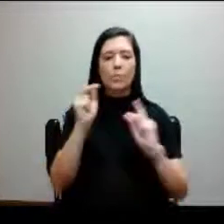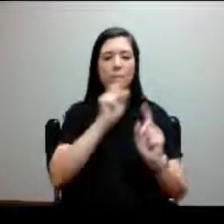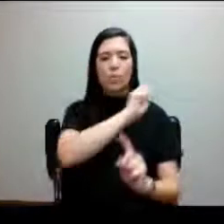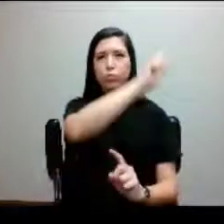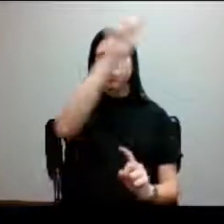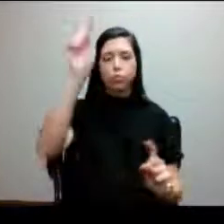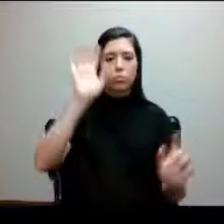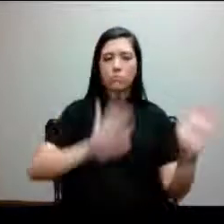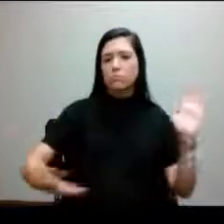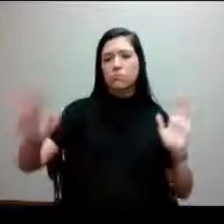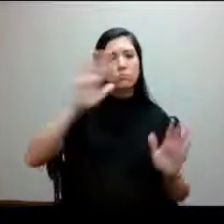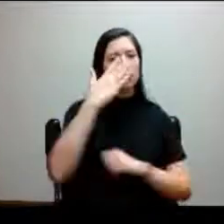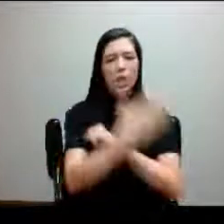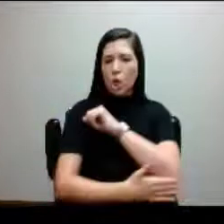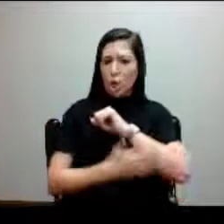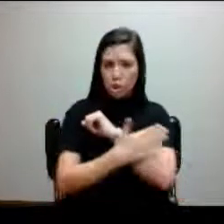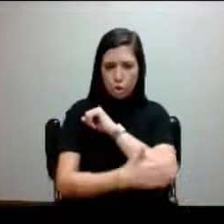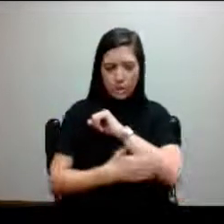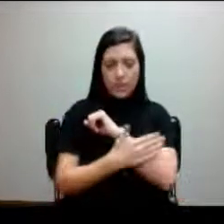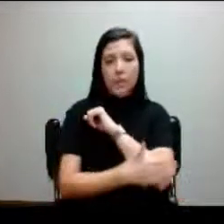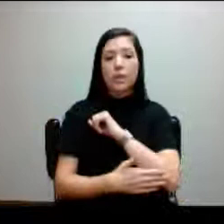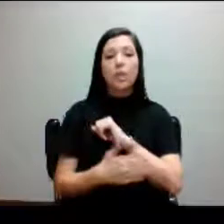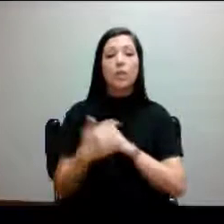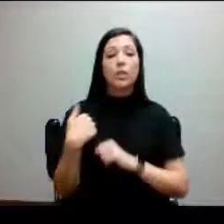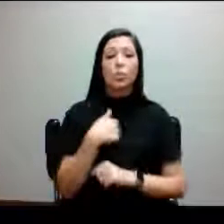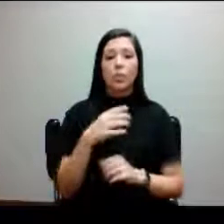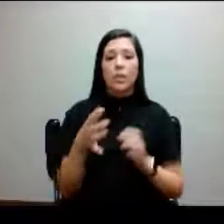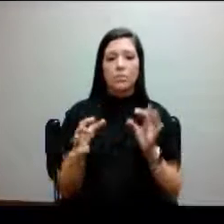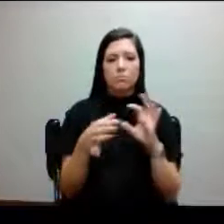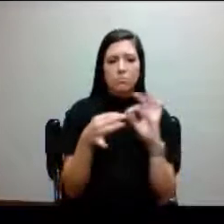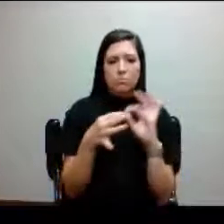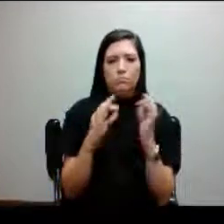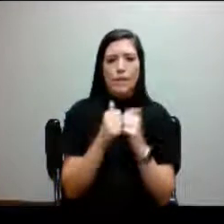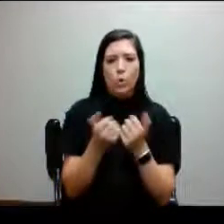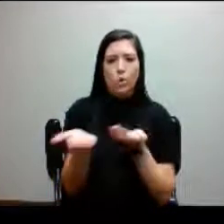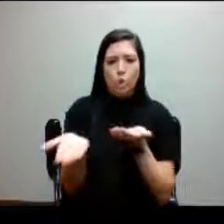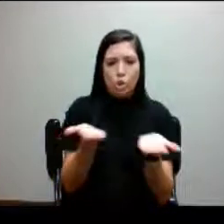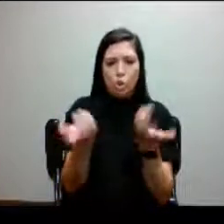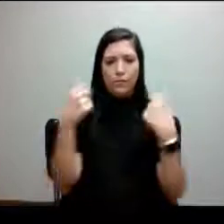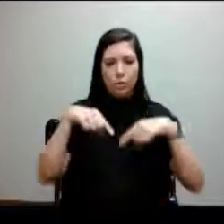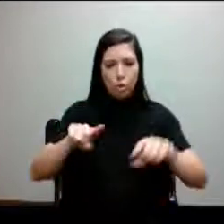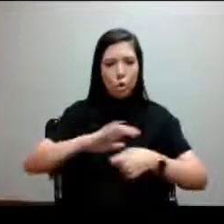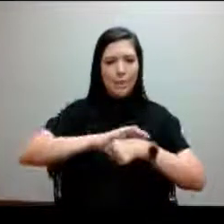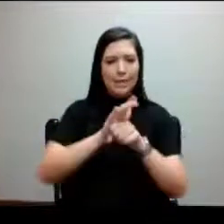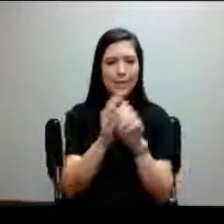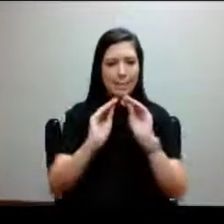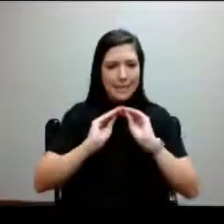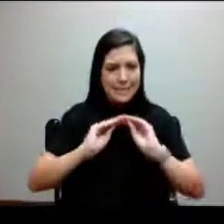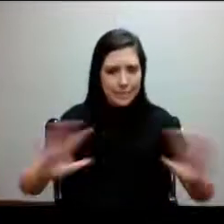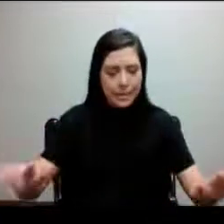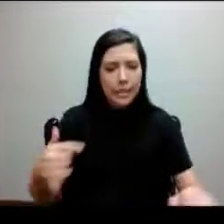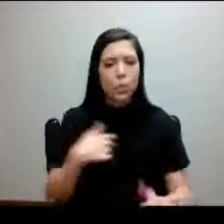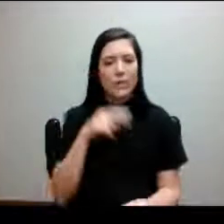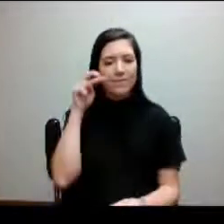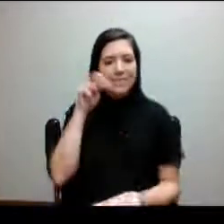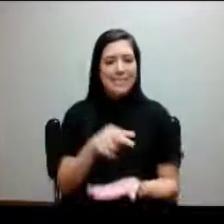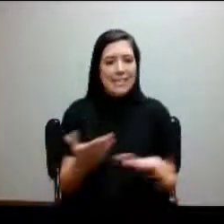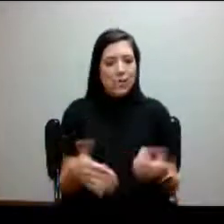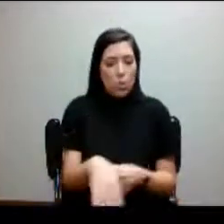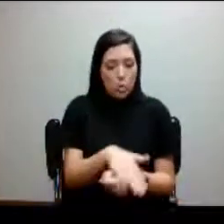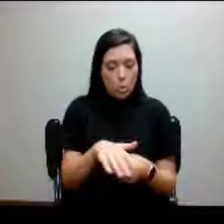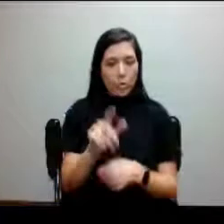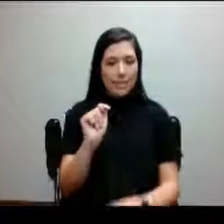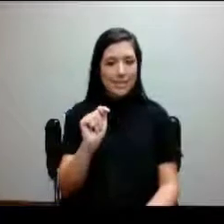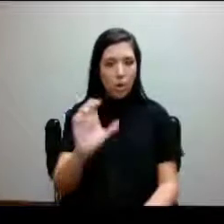country, as we talked about basically serving during a pandemic. And some of the things we're seeing locally in Tarrant County, we're seeing